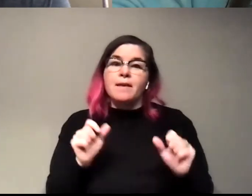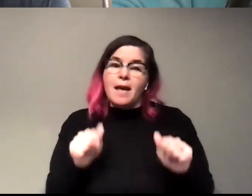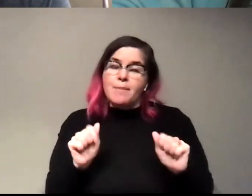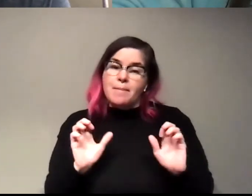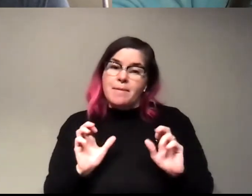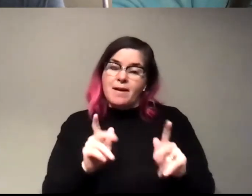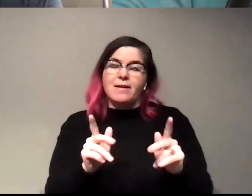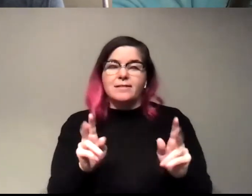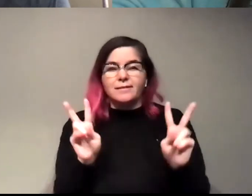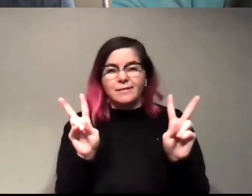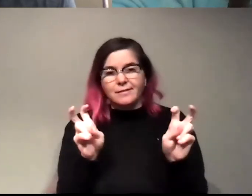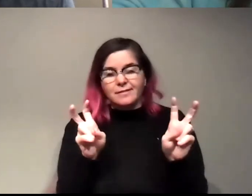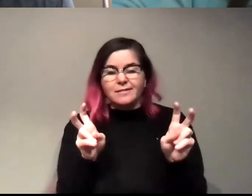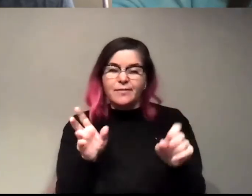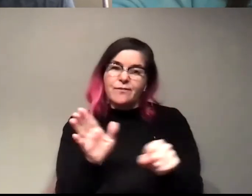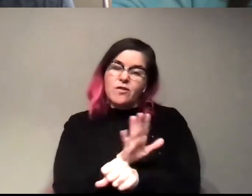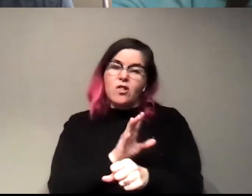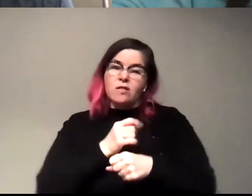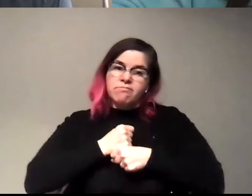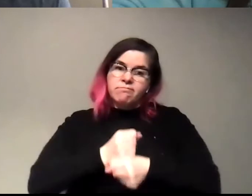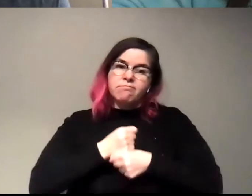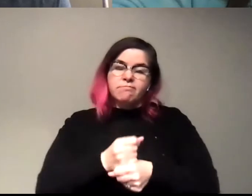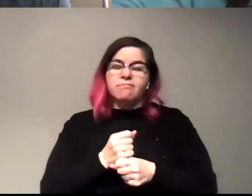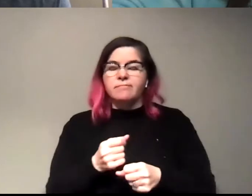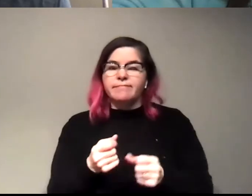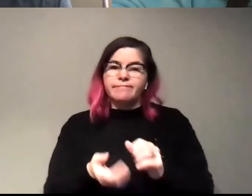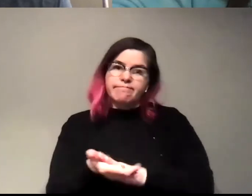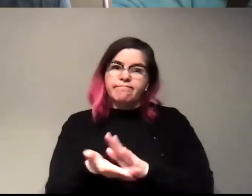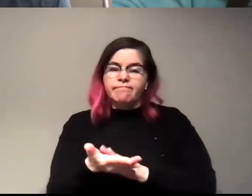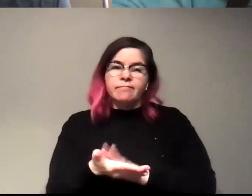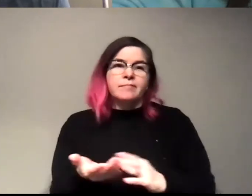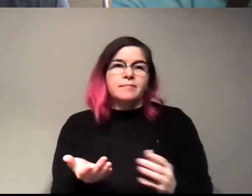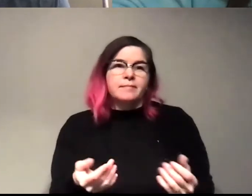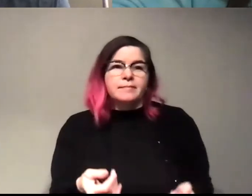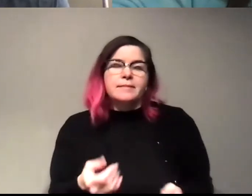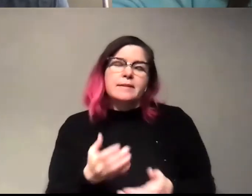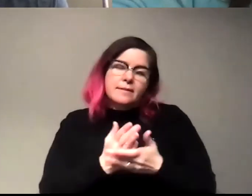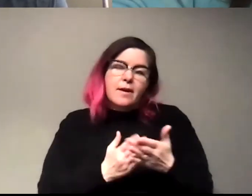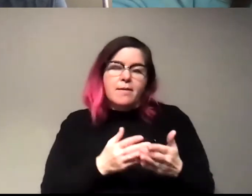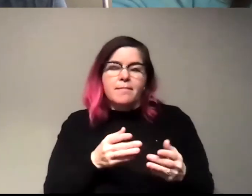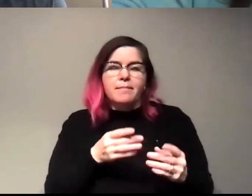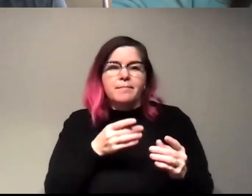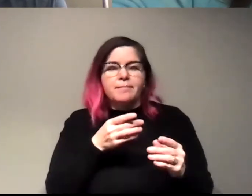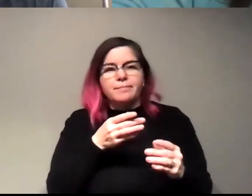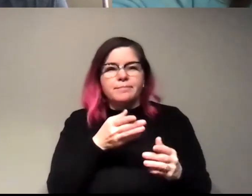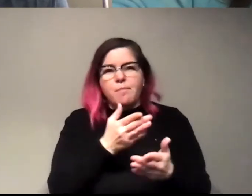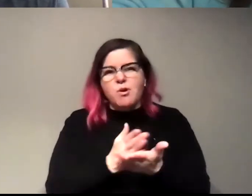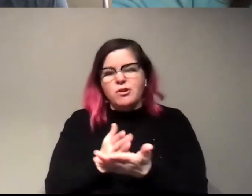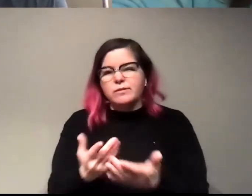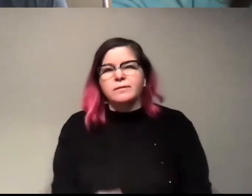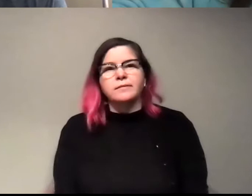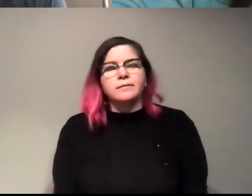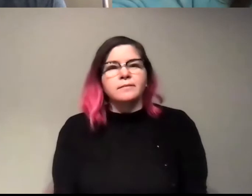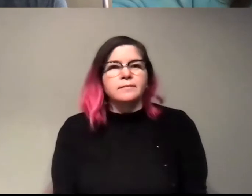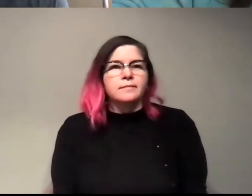full productivity, uh, with, uh, you know, in some, at least in some areas, uh, even, you